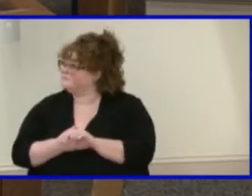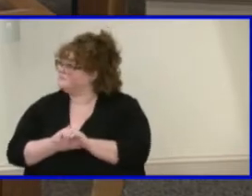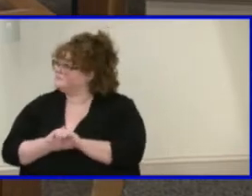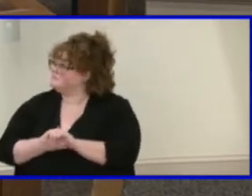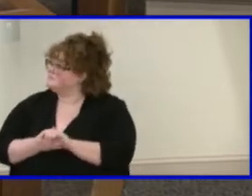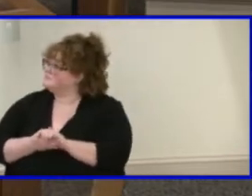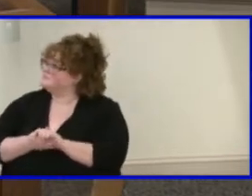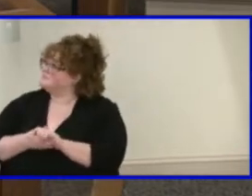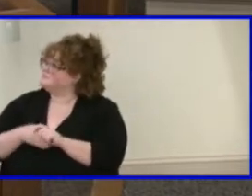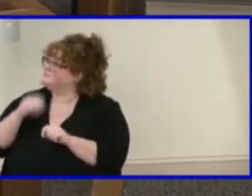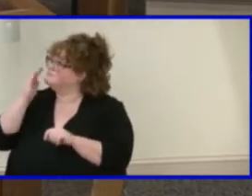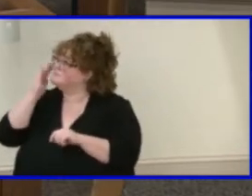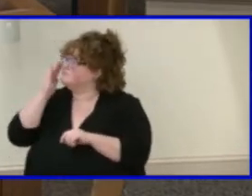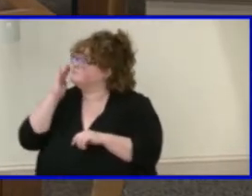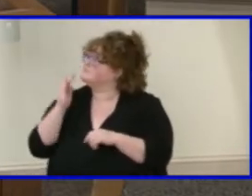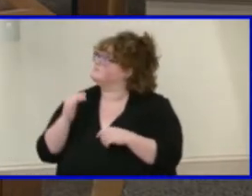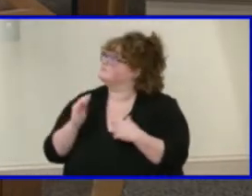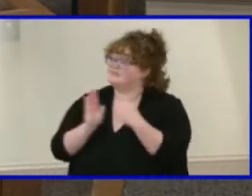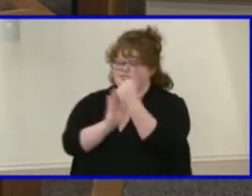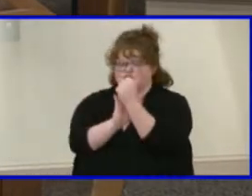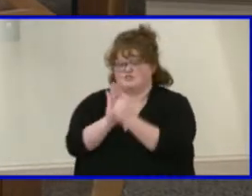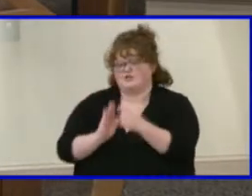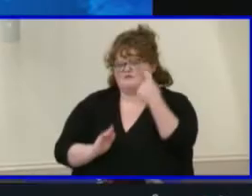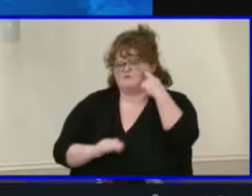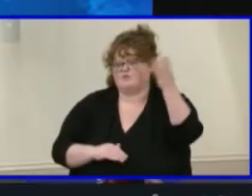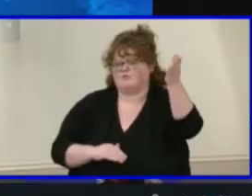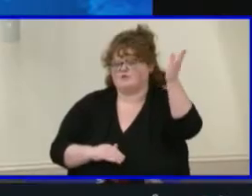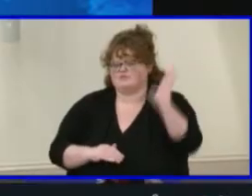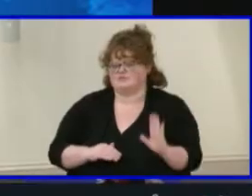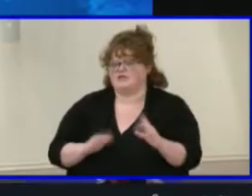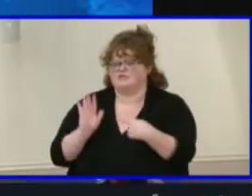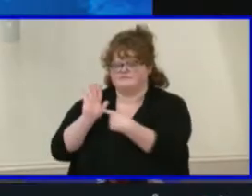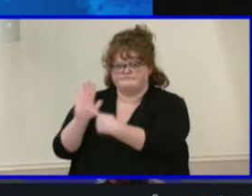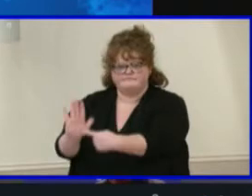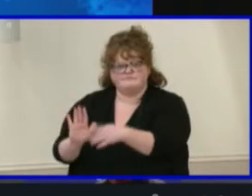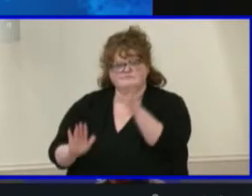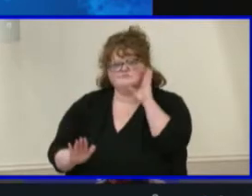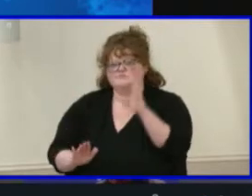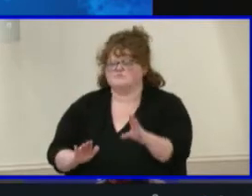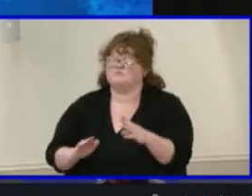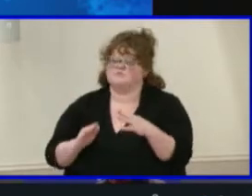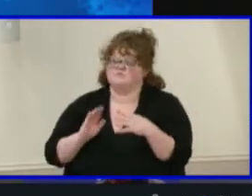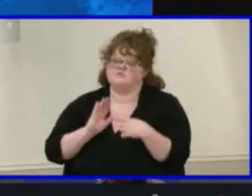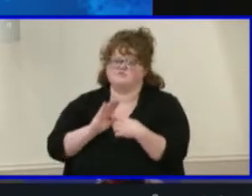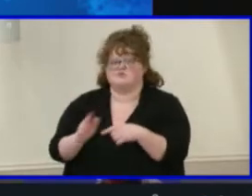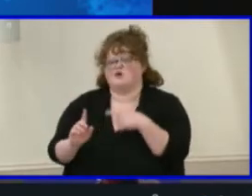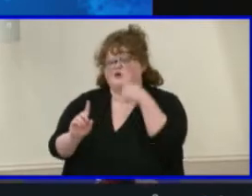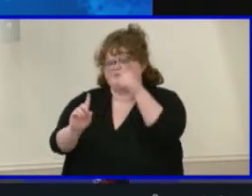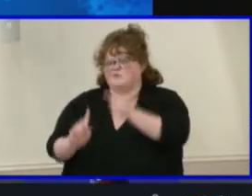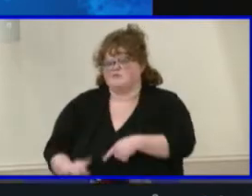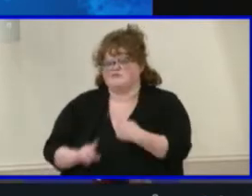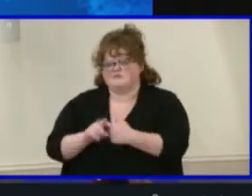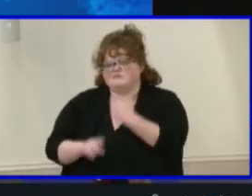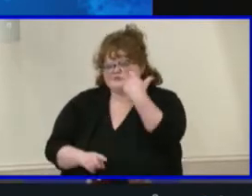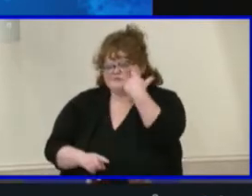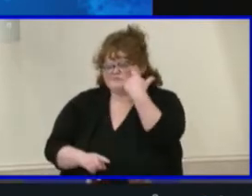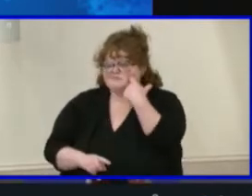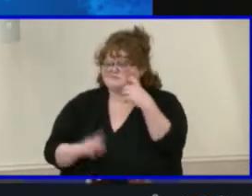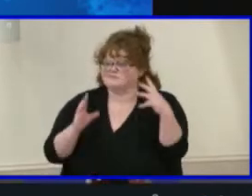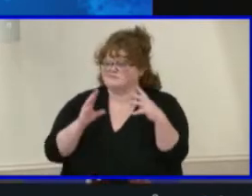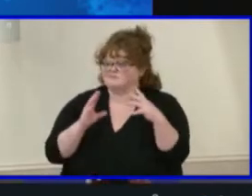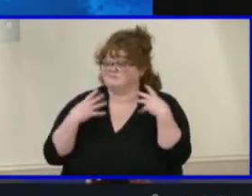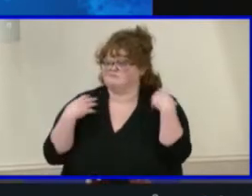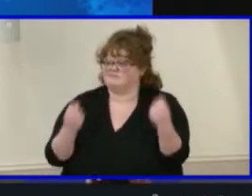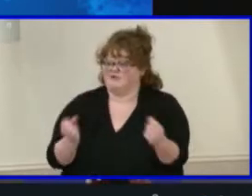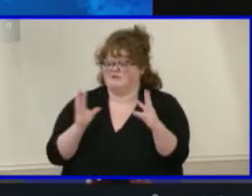Here's the agenda for today's presentation. We will share highlights from the recent health committee meetings. We'll